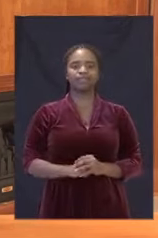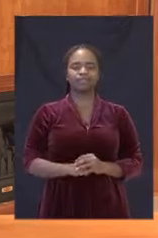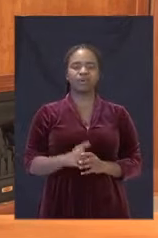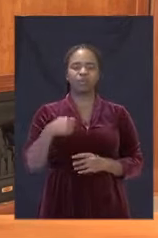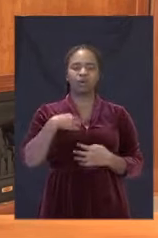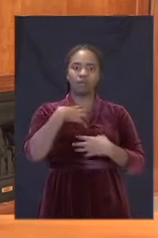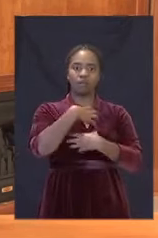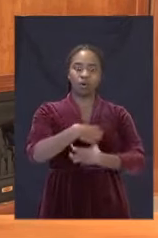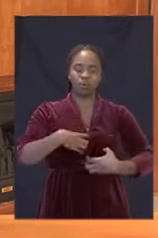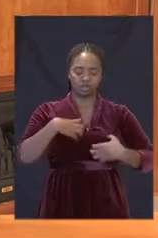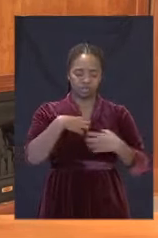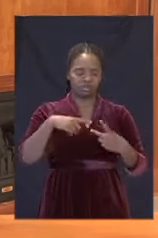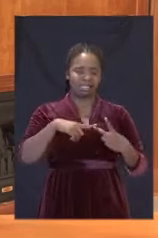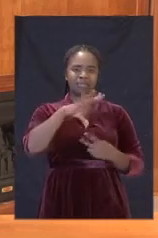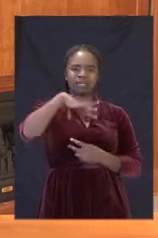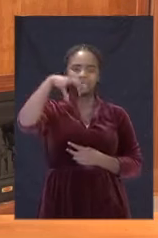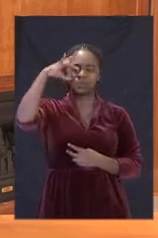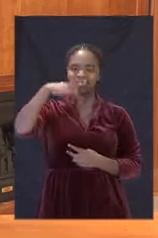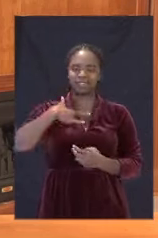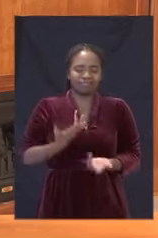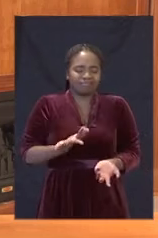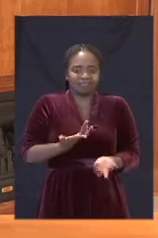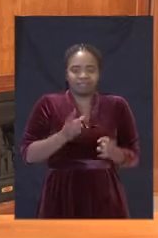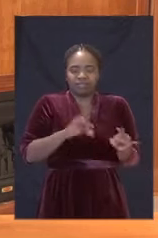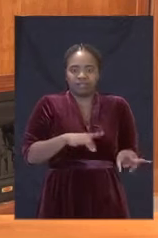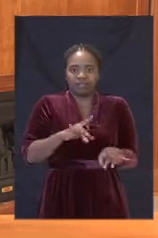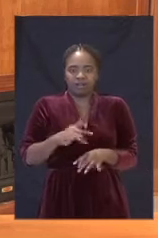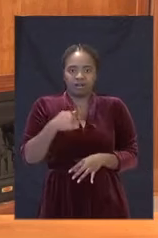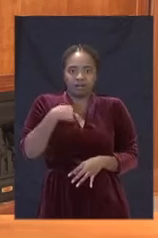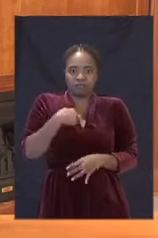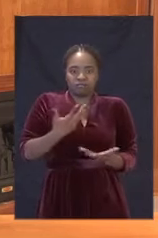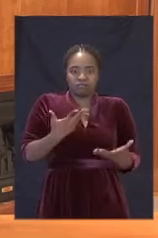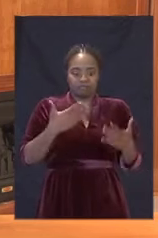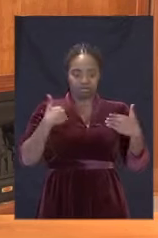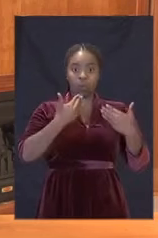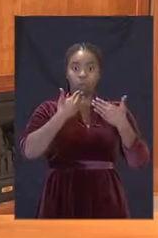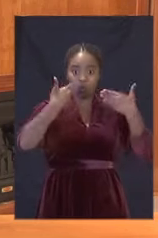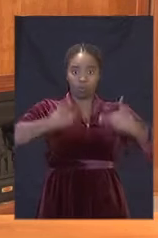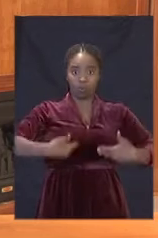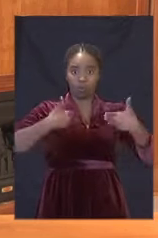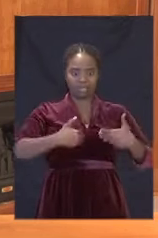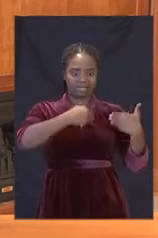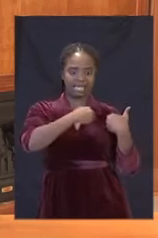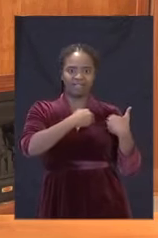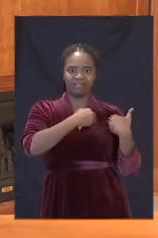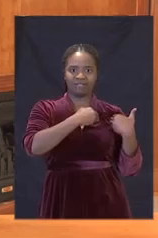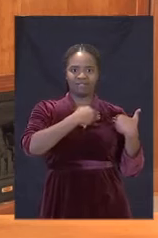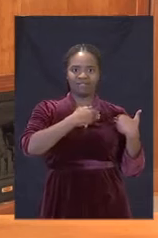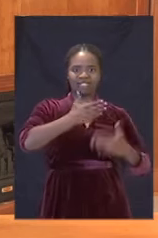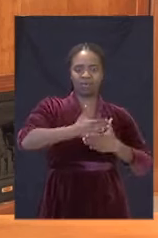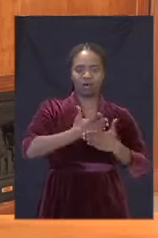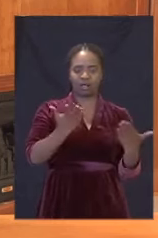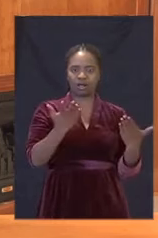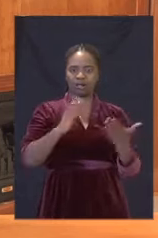emotionally and spiritually. It has shaken our sense of well-being and security. Many